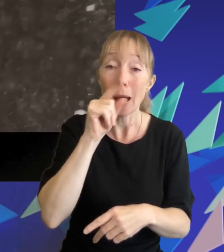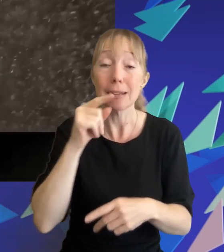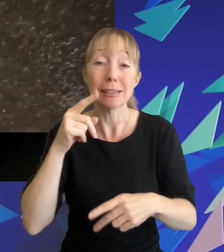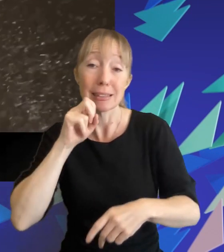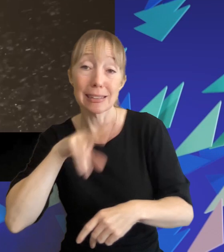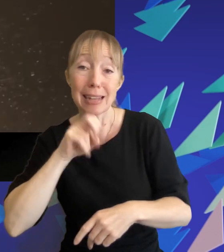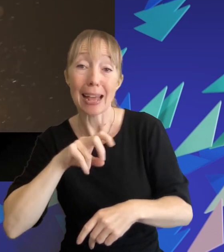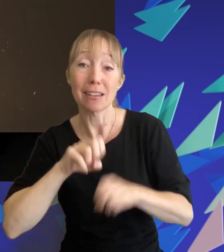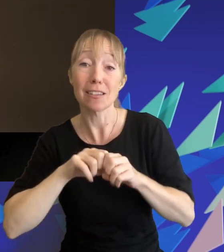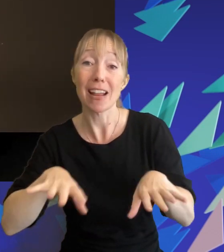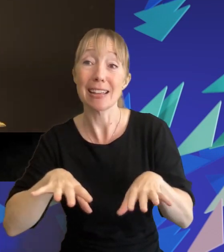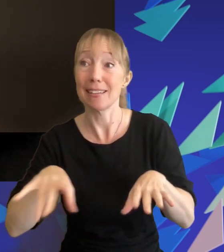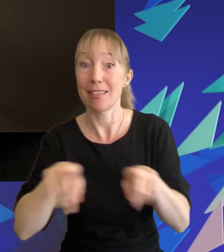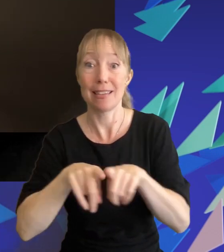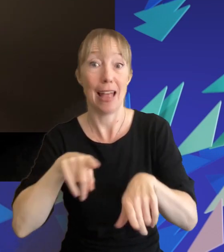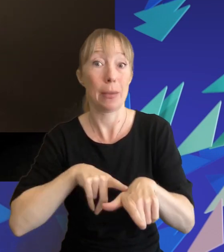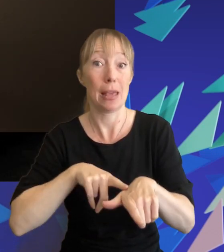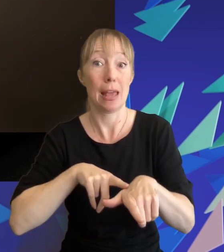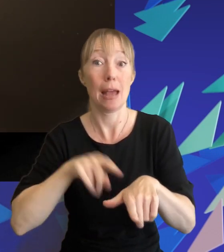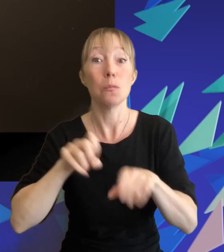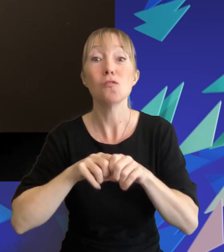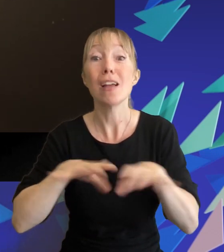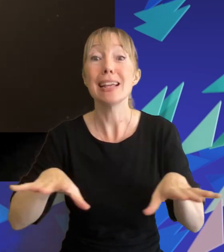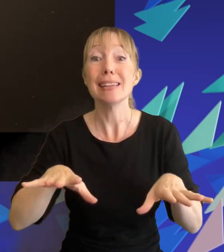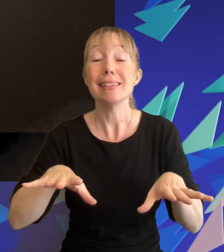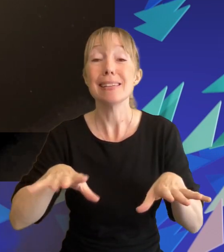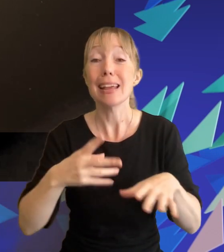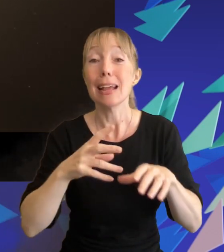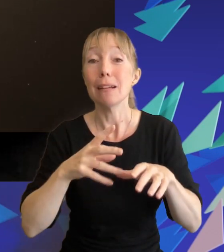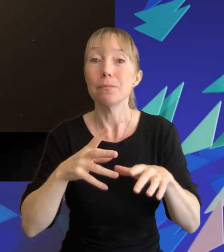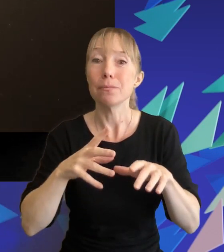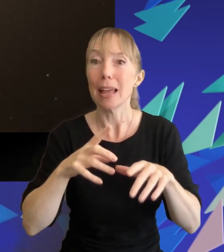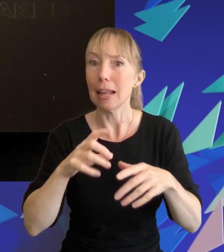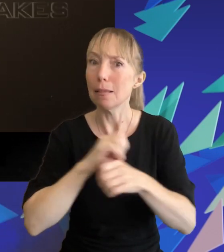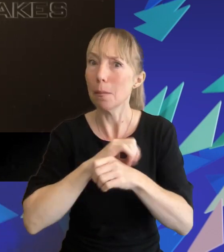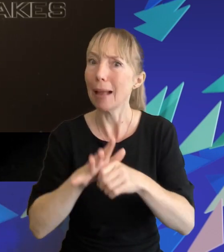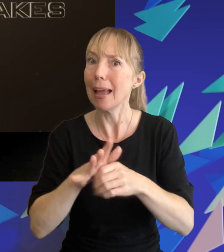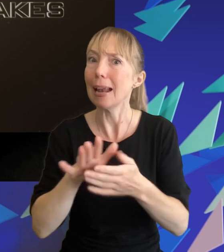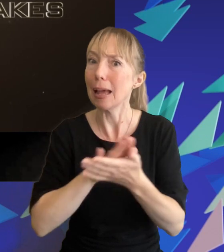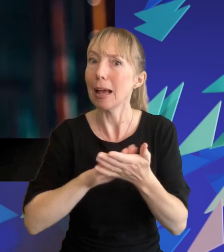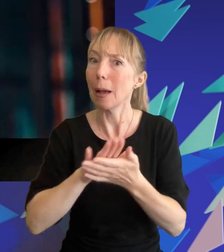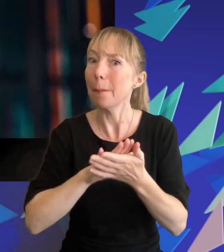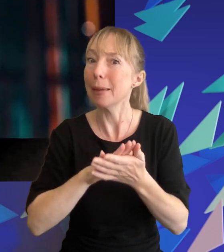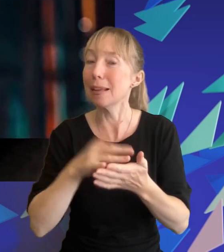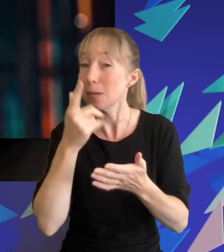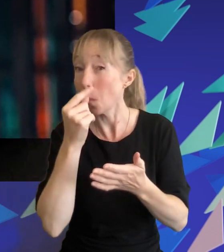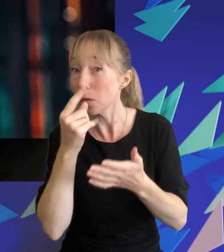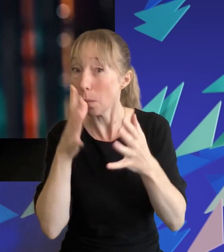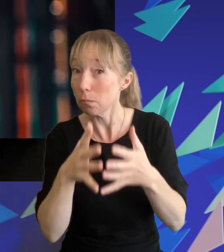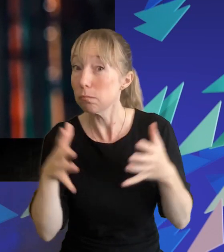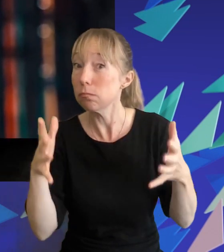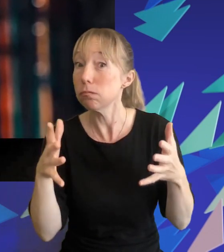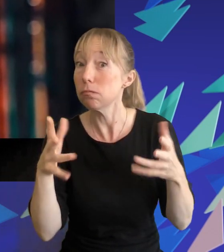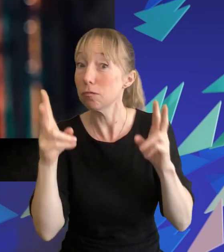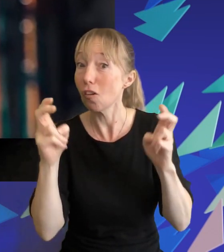prequel book was released during the pandemic most likely contributed to the genre's digital renaissance the story follows the infamous